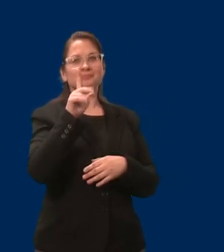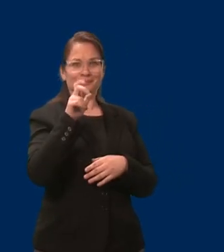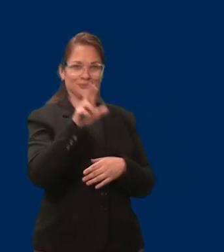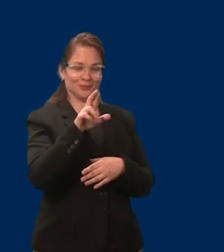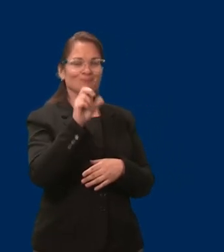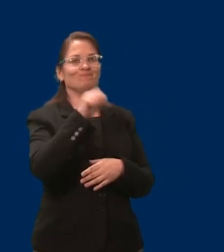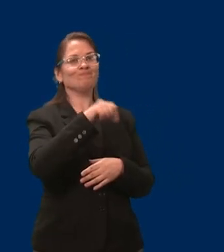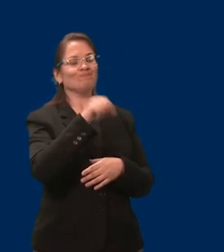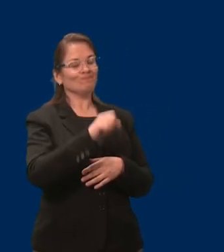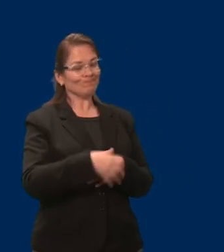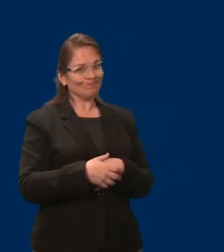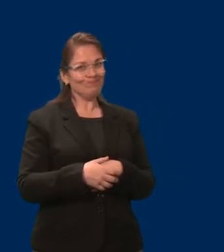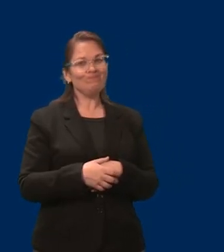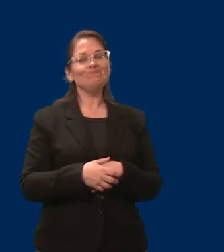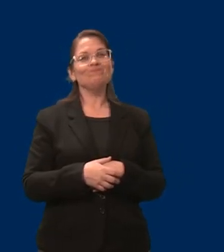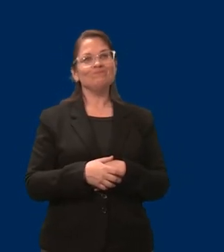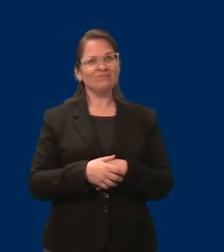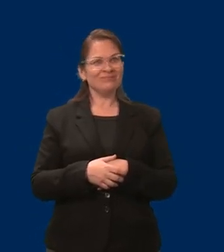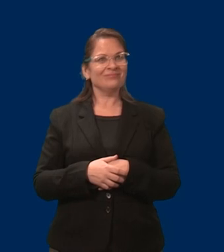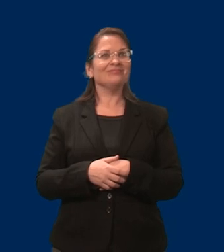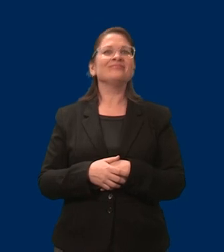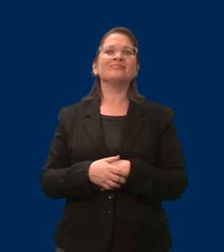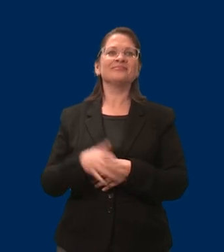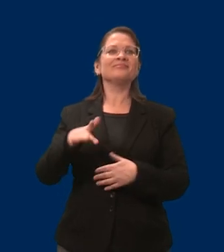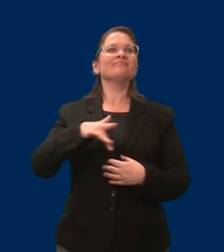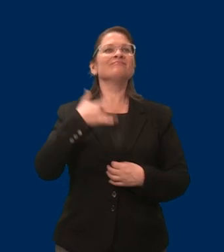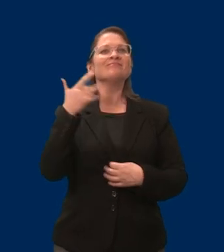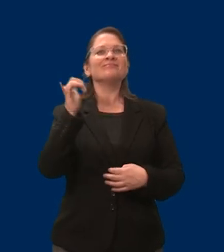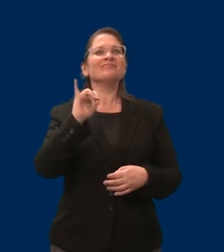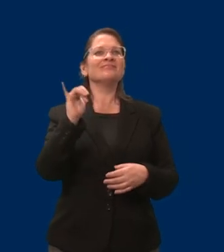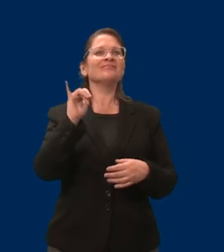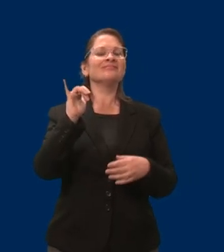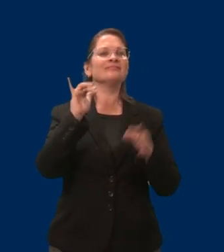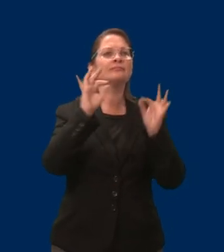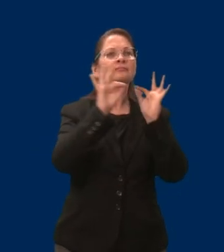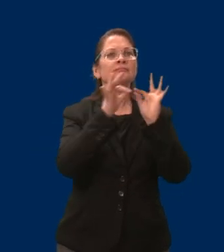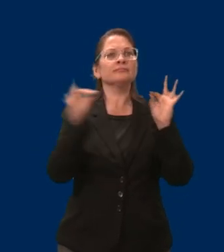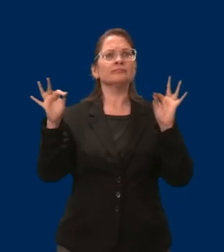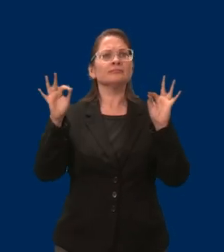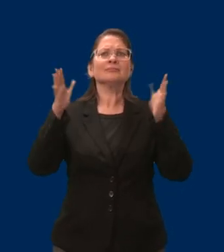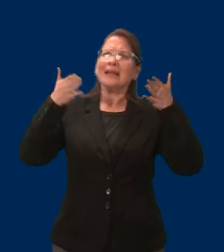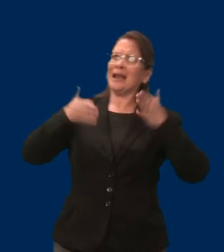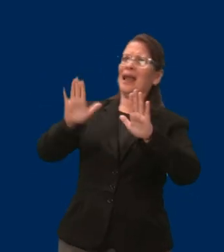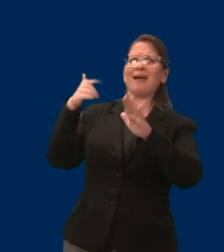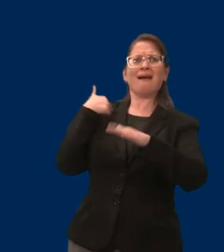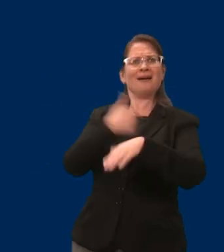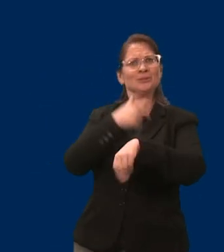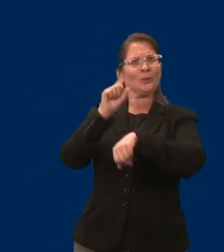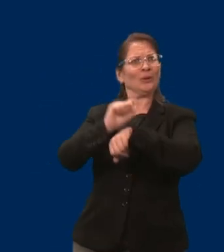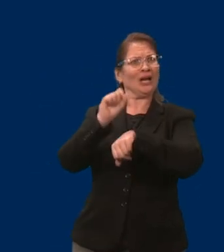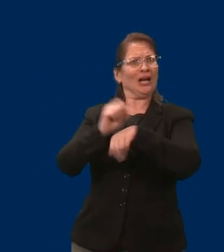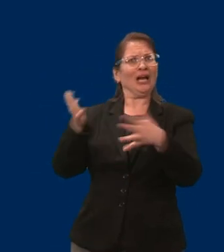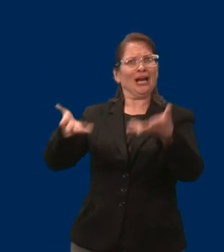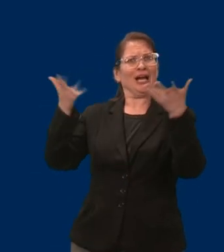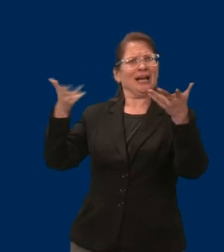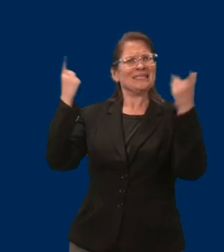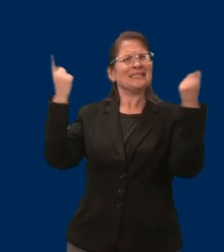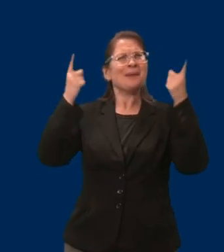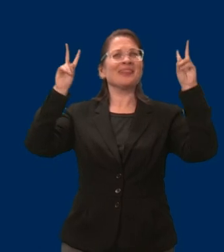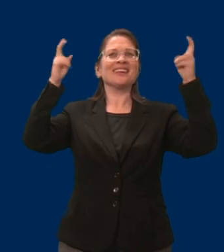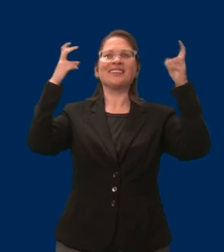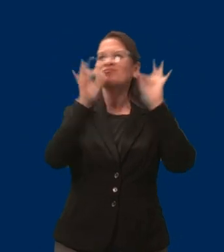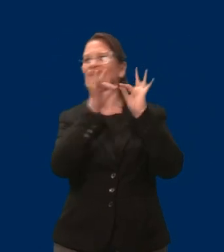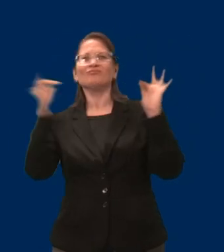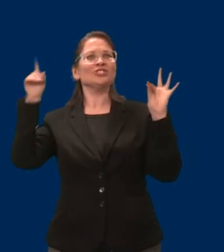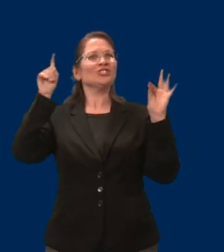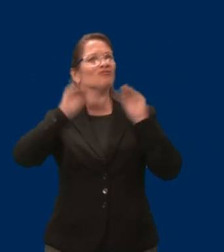would you let us work? Yeah. Yeah. And so, you know, there's different compartments in your meeting today, but Connect